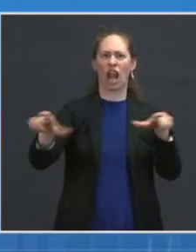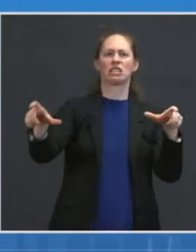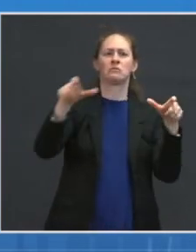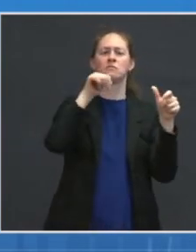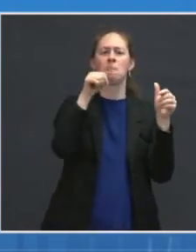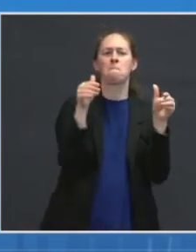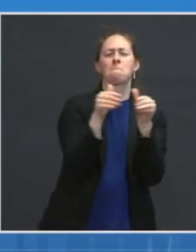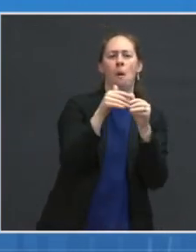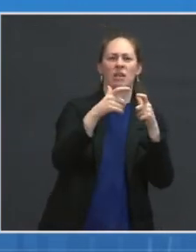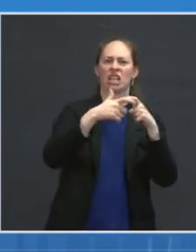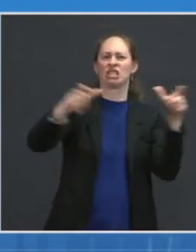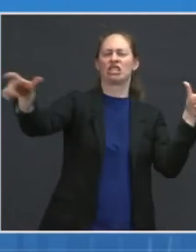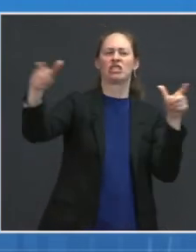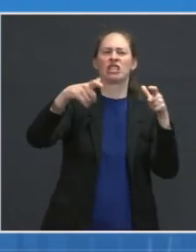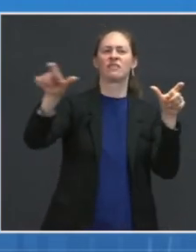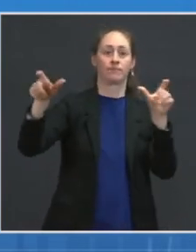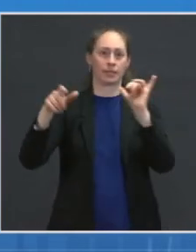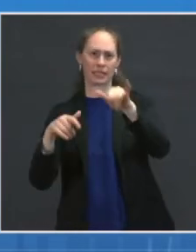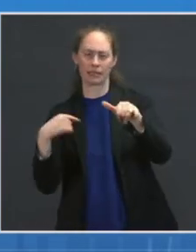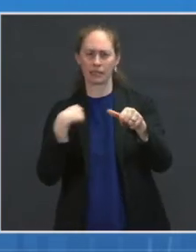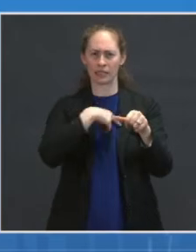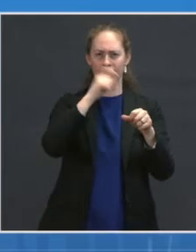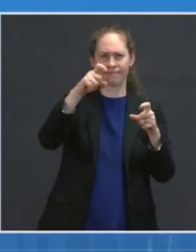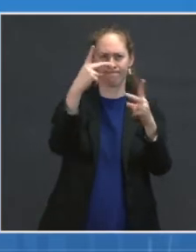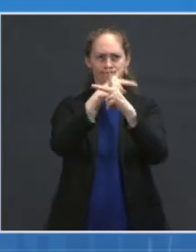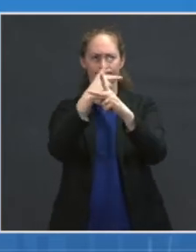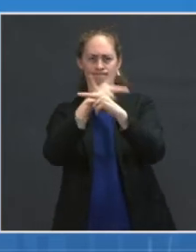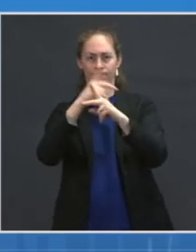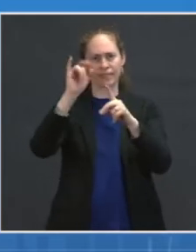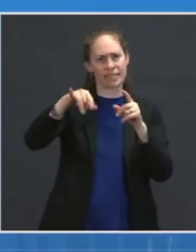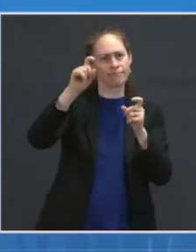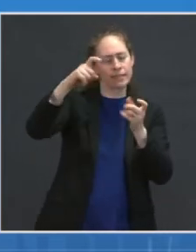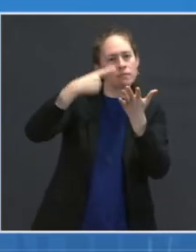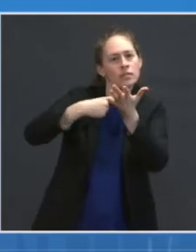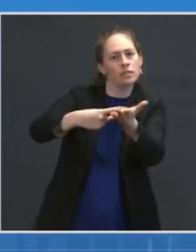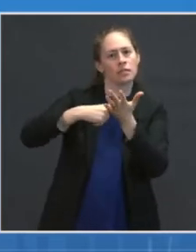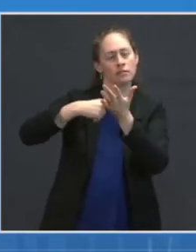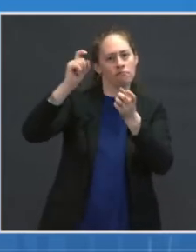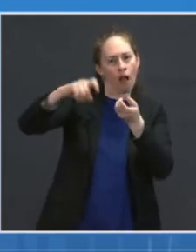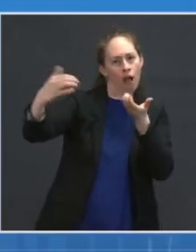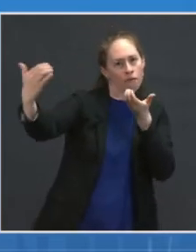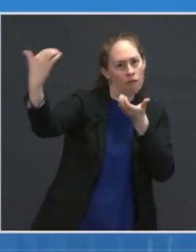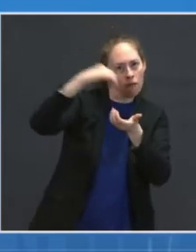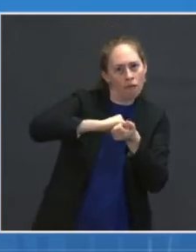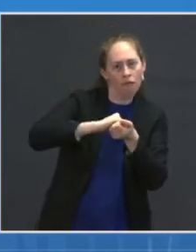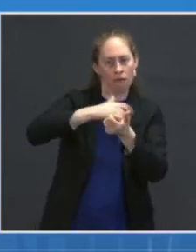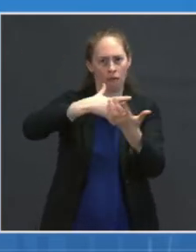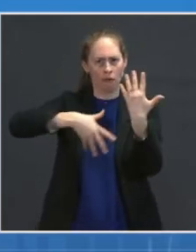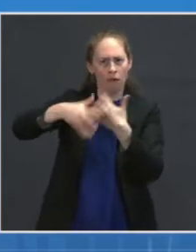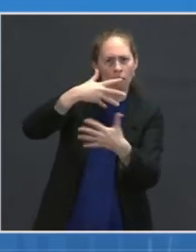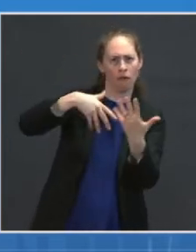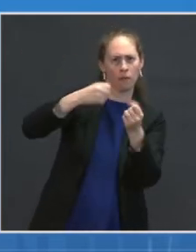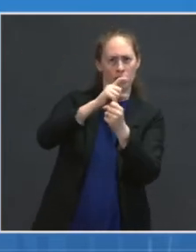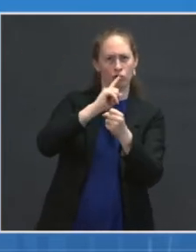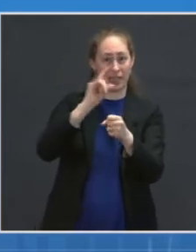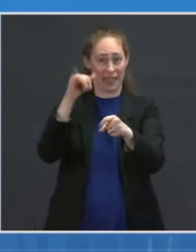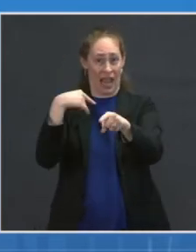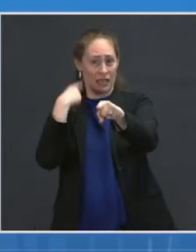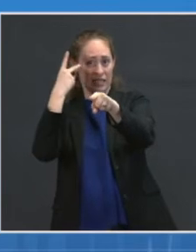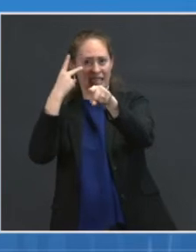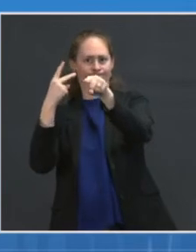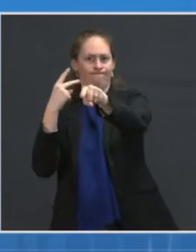a deep collaboration, and it looks both at social vulnerability index, the outreach that's needed,